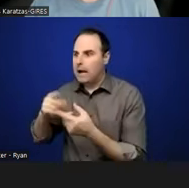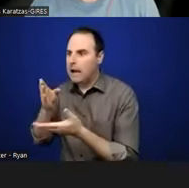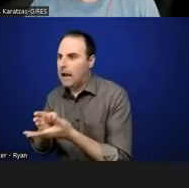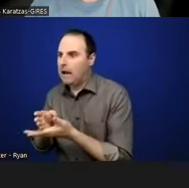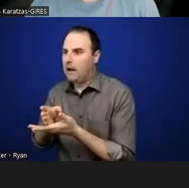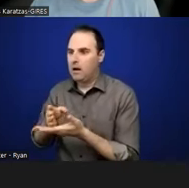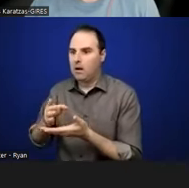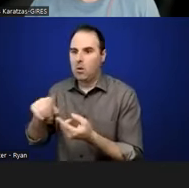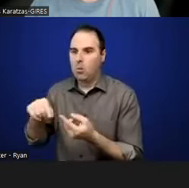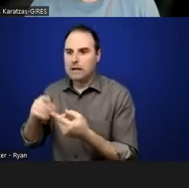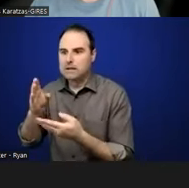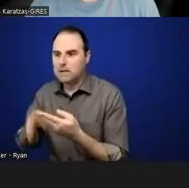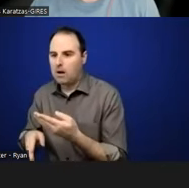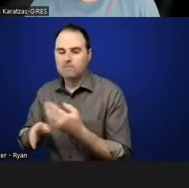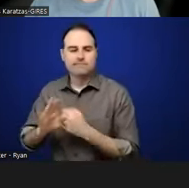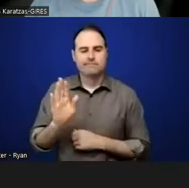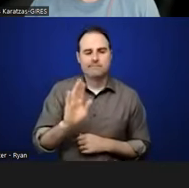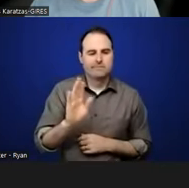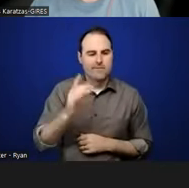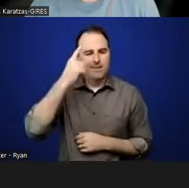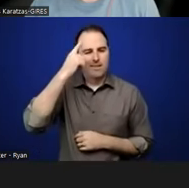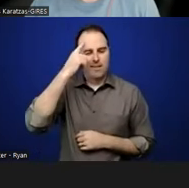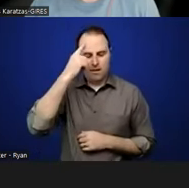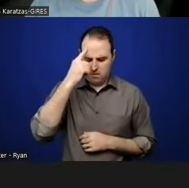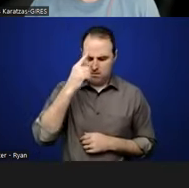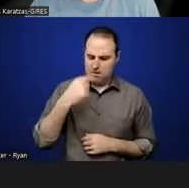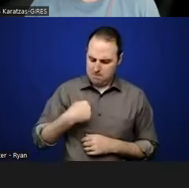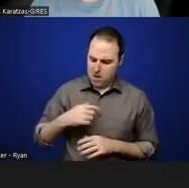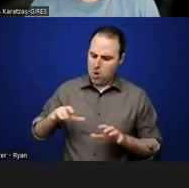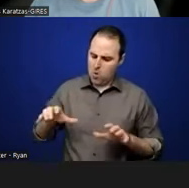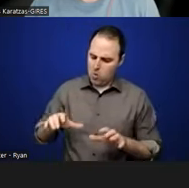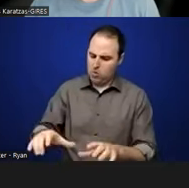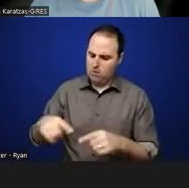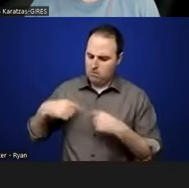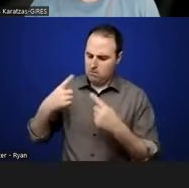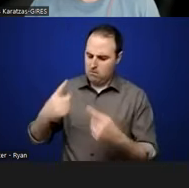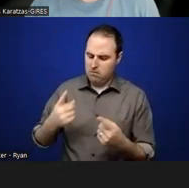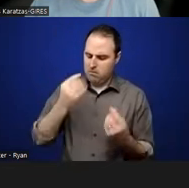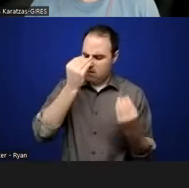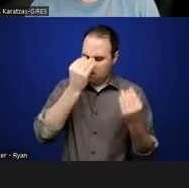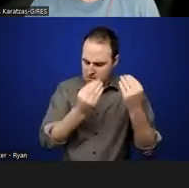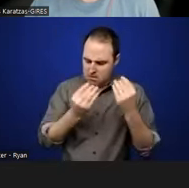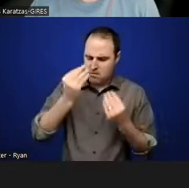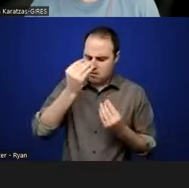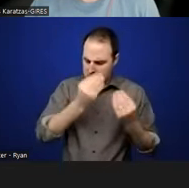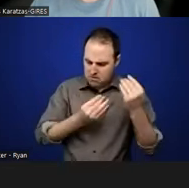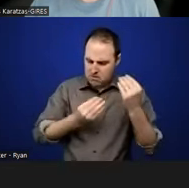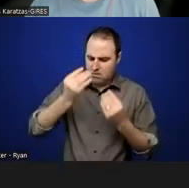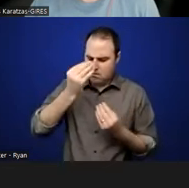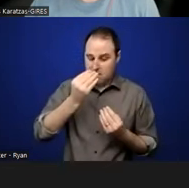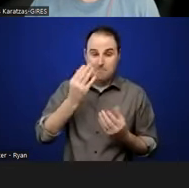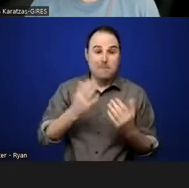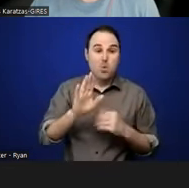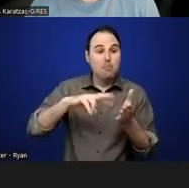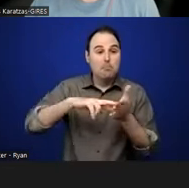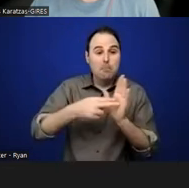for deep reflection on what you're doing, and maybe even the purpose of why you started their project is shifting and changing.